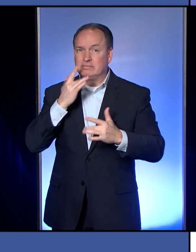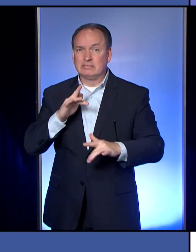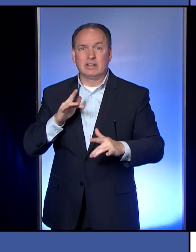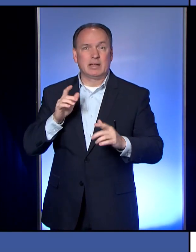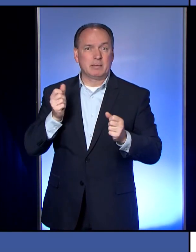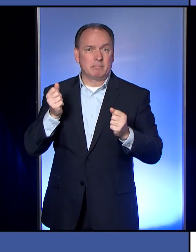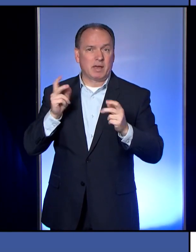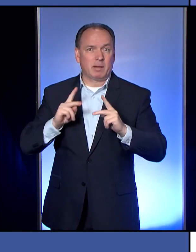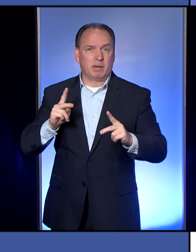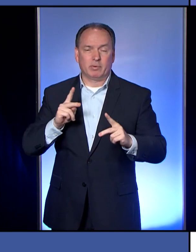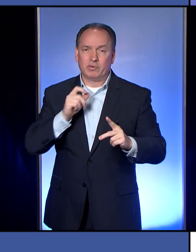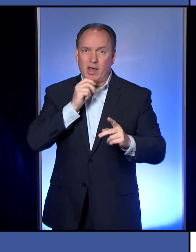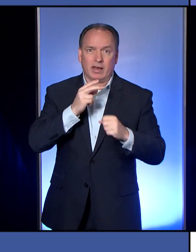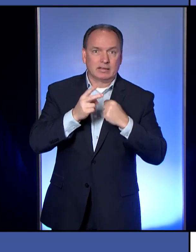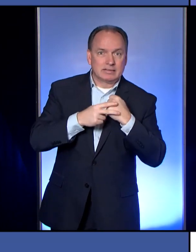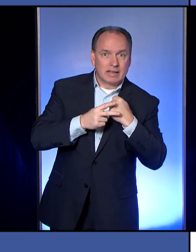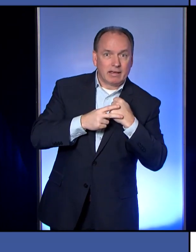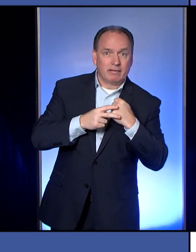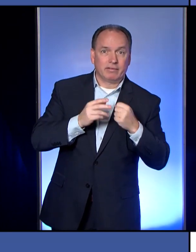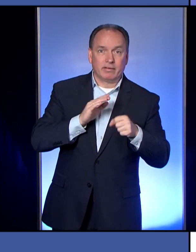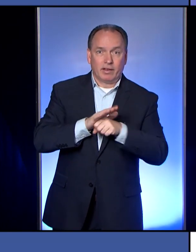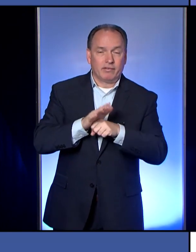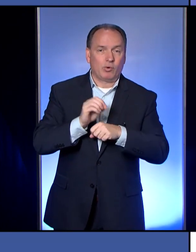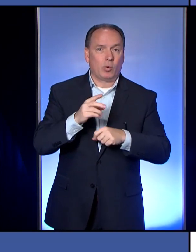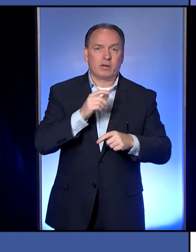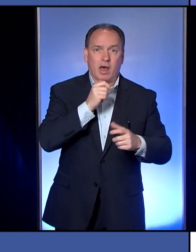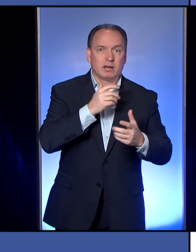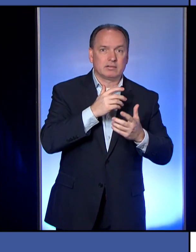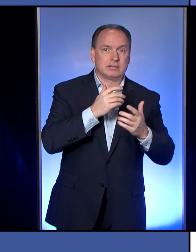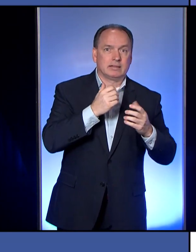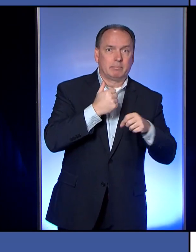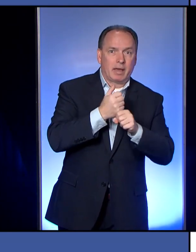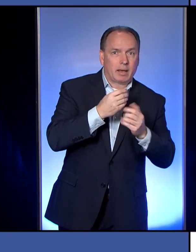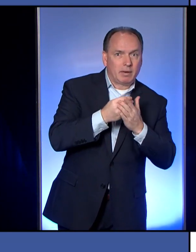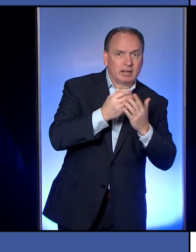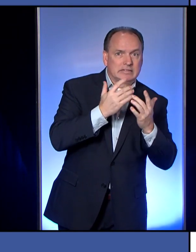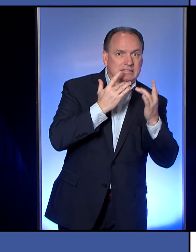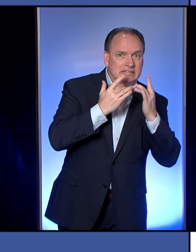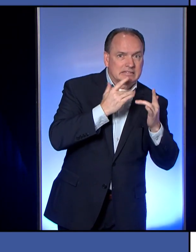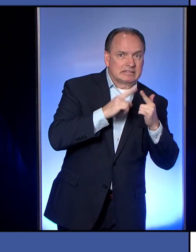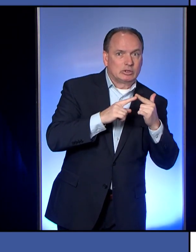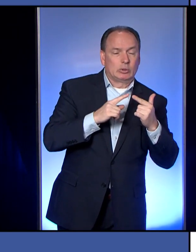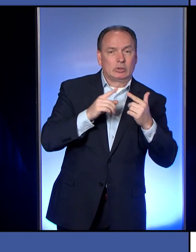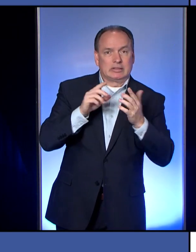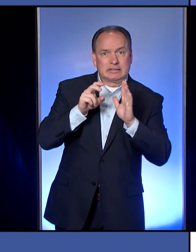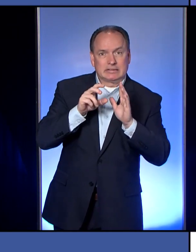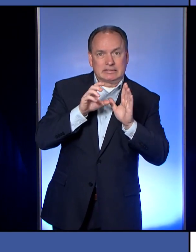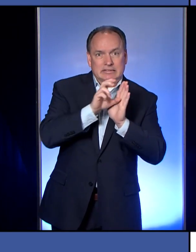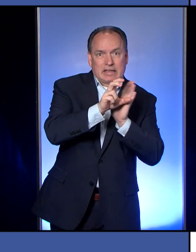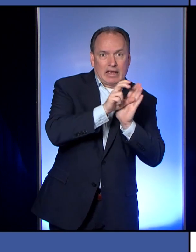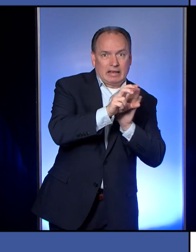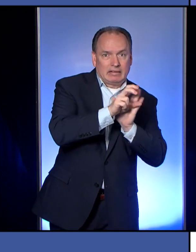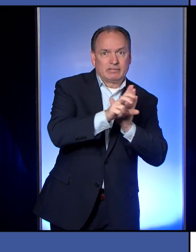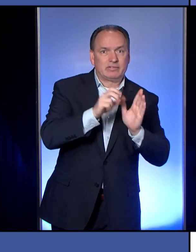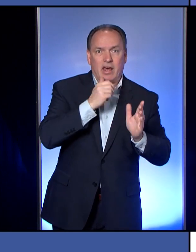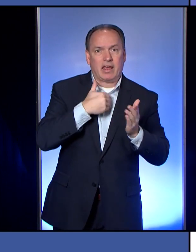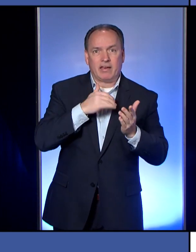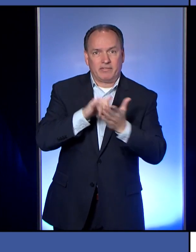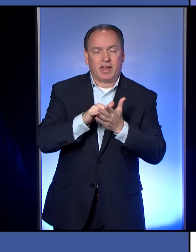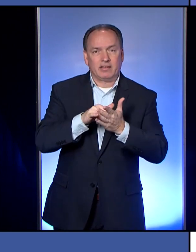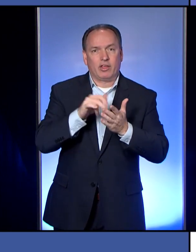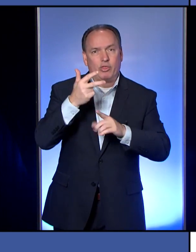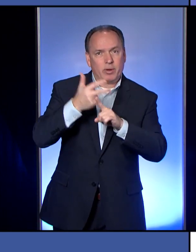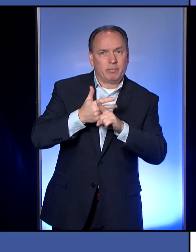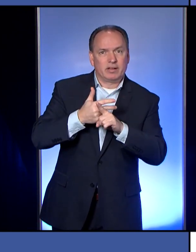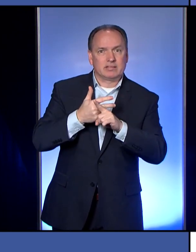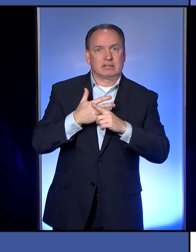either because they weren't making enough much enough money to even put money away, don't have that three months of cushion. And